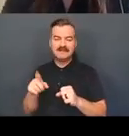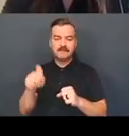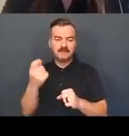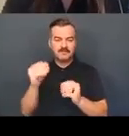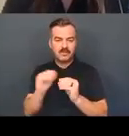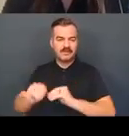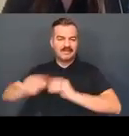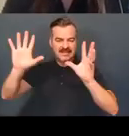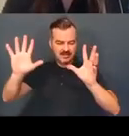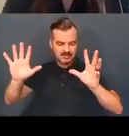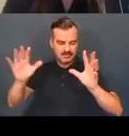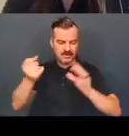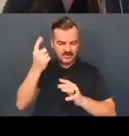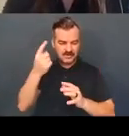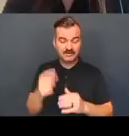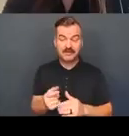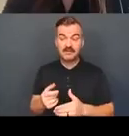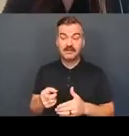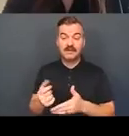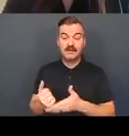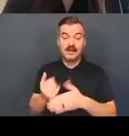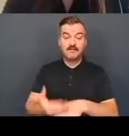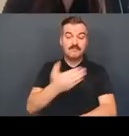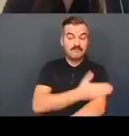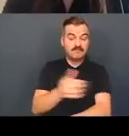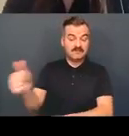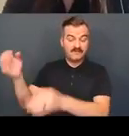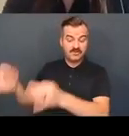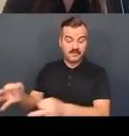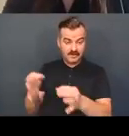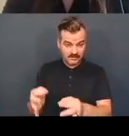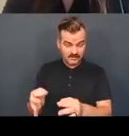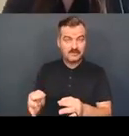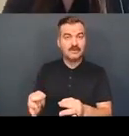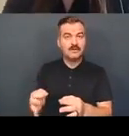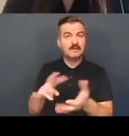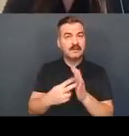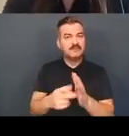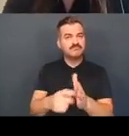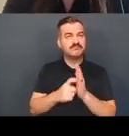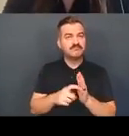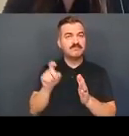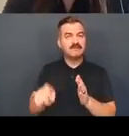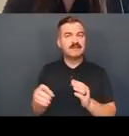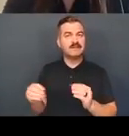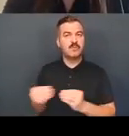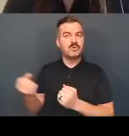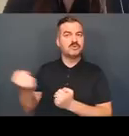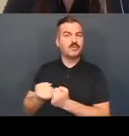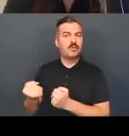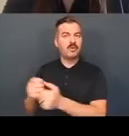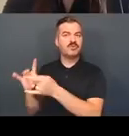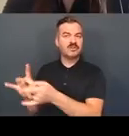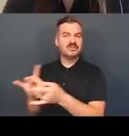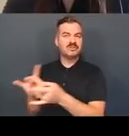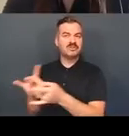For telemedicine to enhance genuine self-determination, we would require supporting relationships that make such self